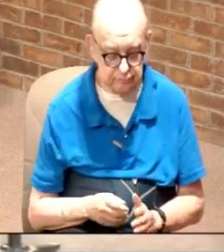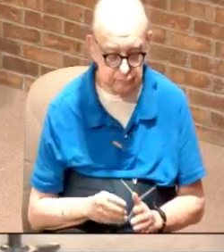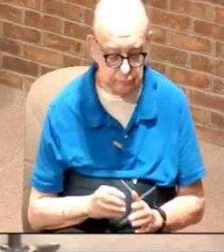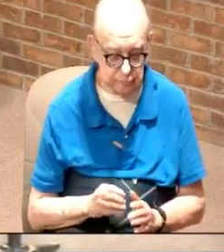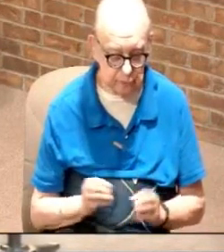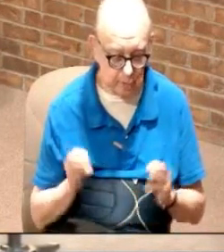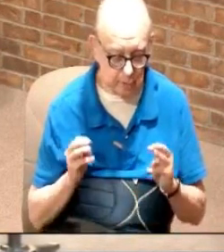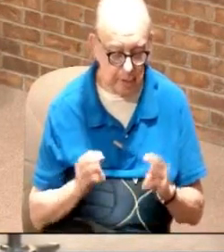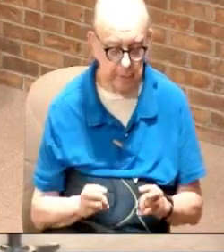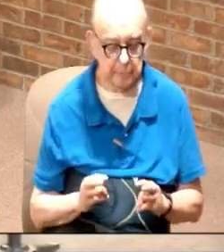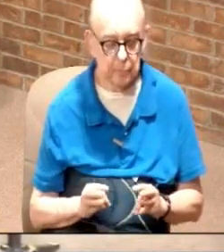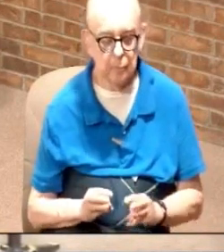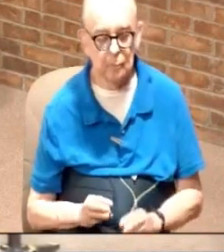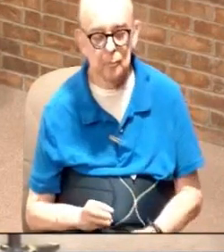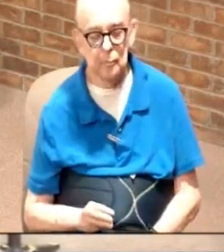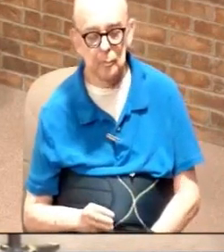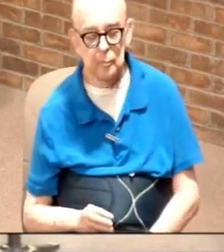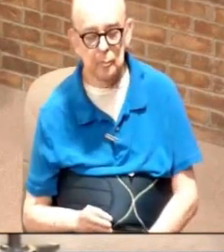no way